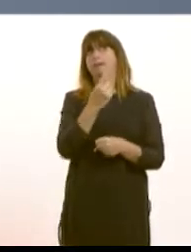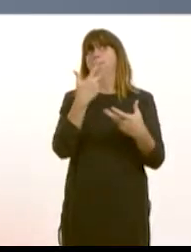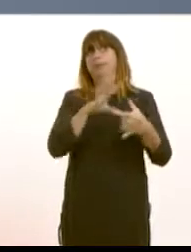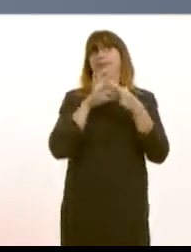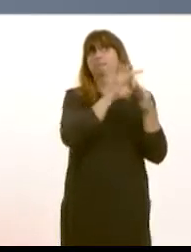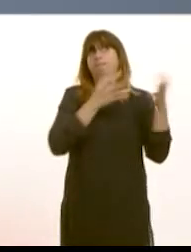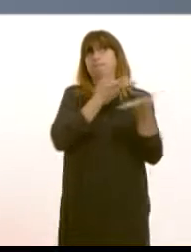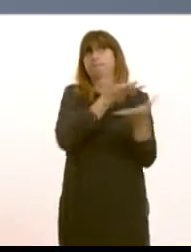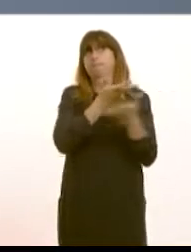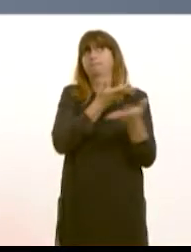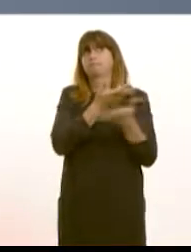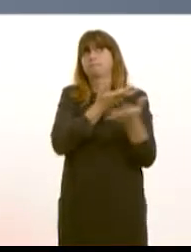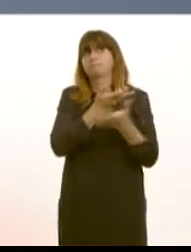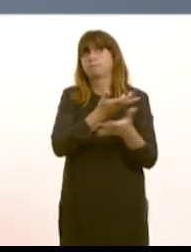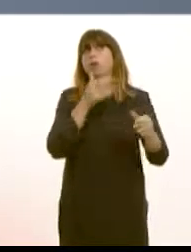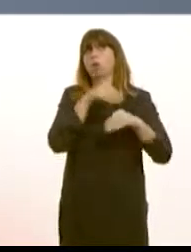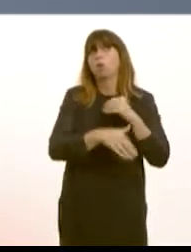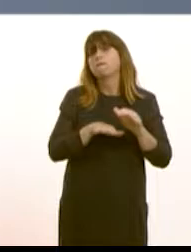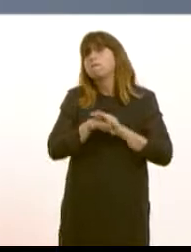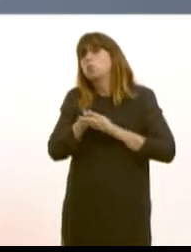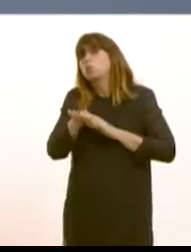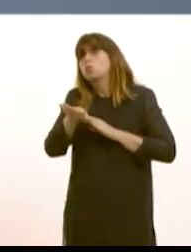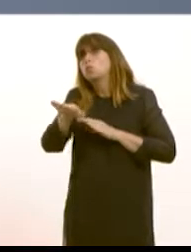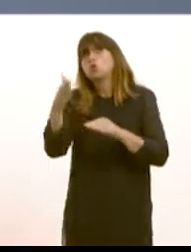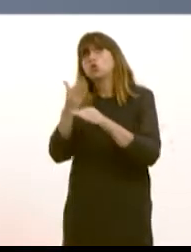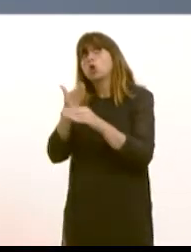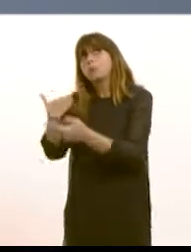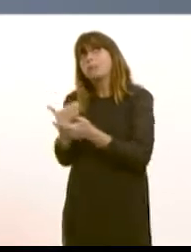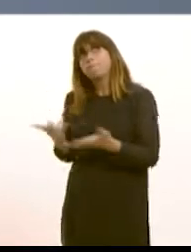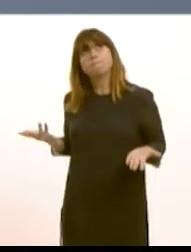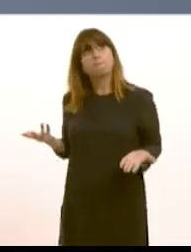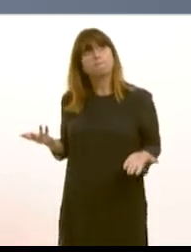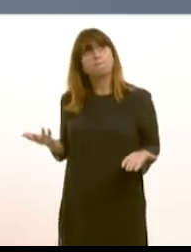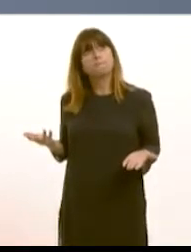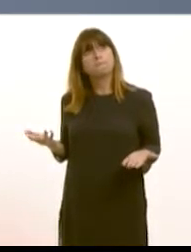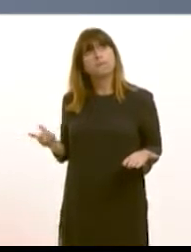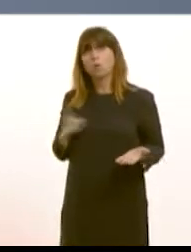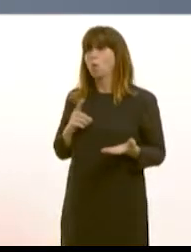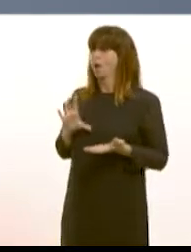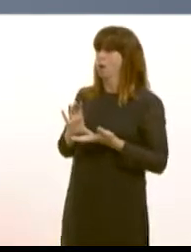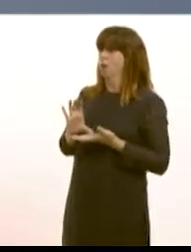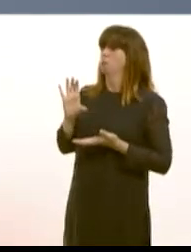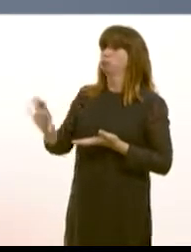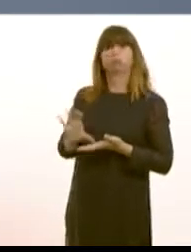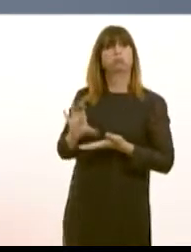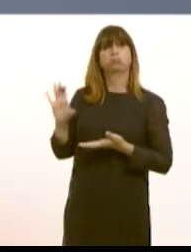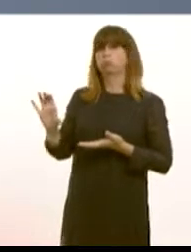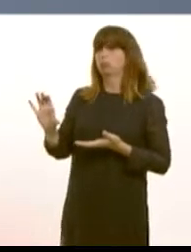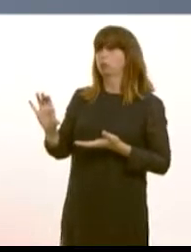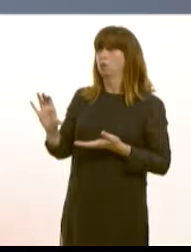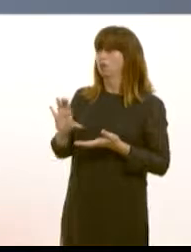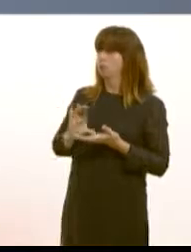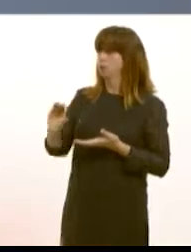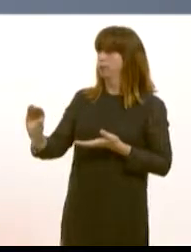Ford on and that is how going forward can the jobs be secured with such a dramatic cutback in production at the plant